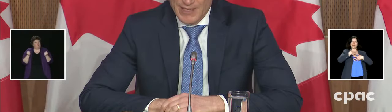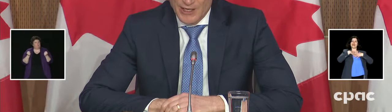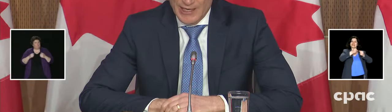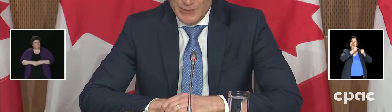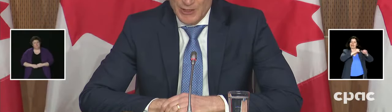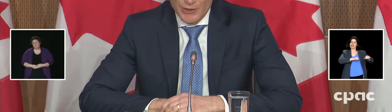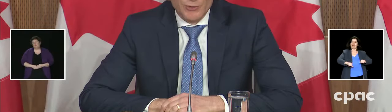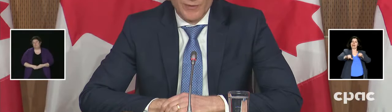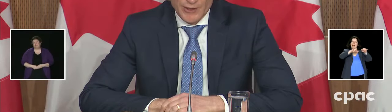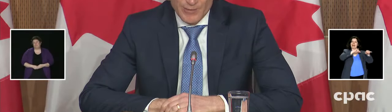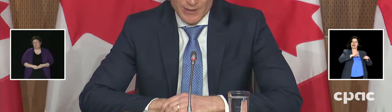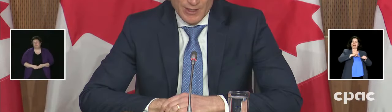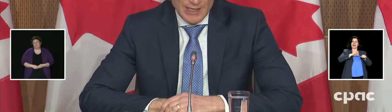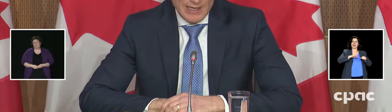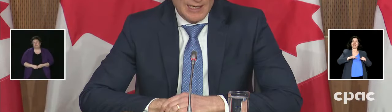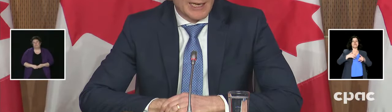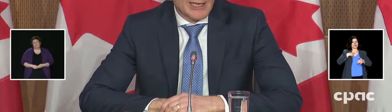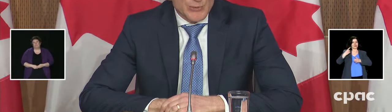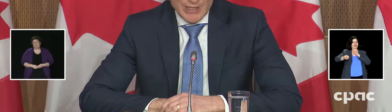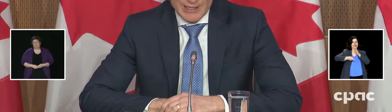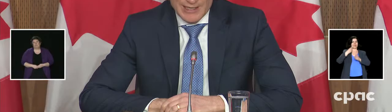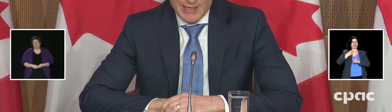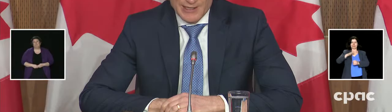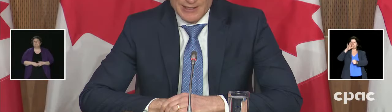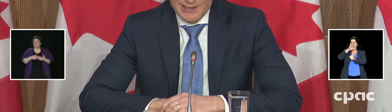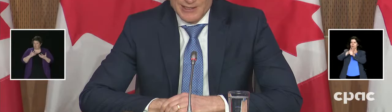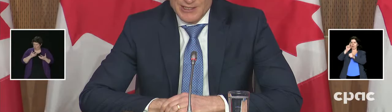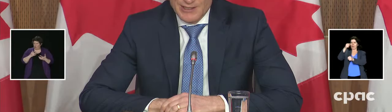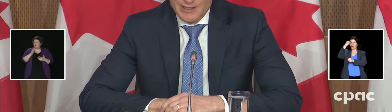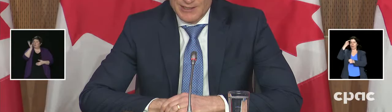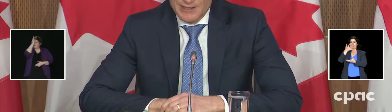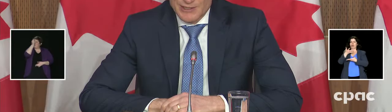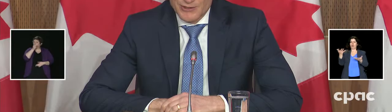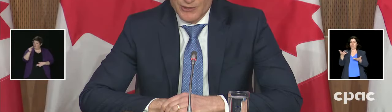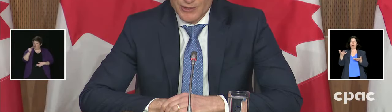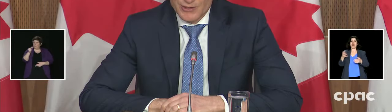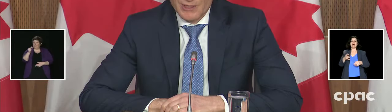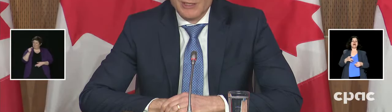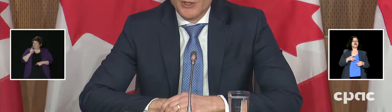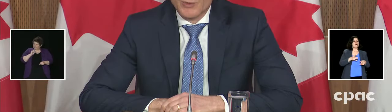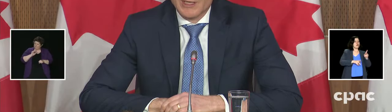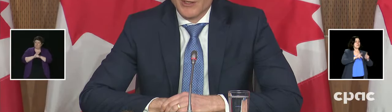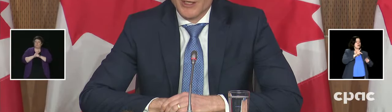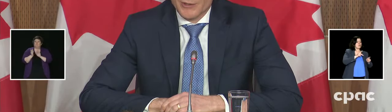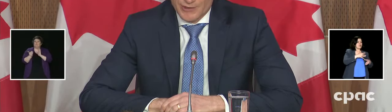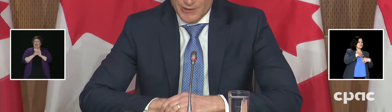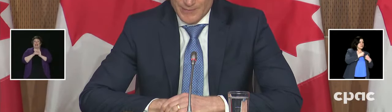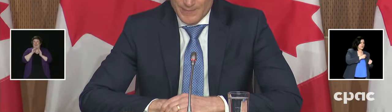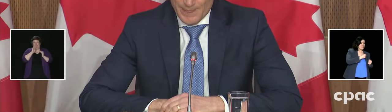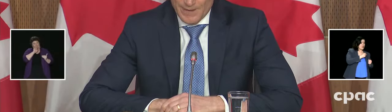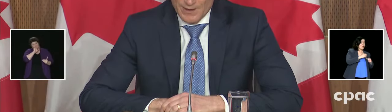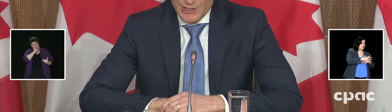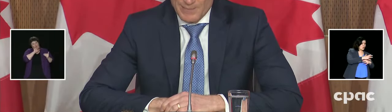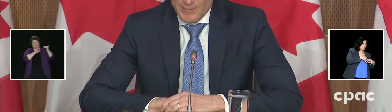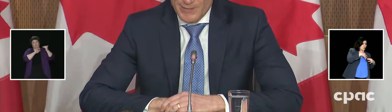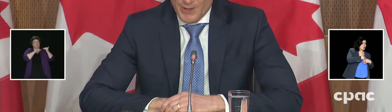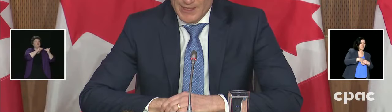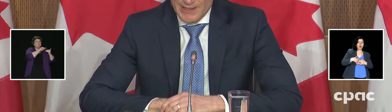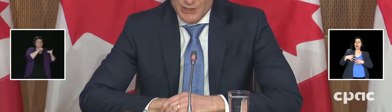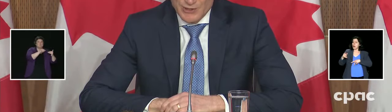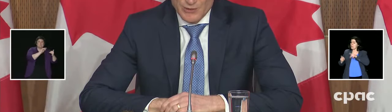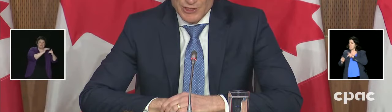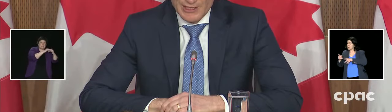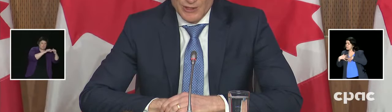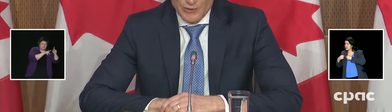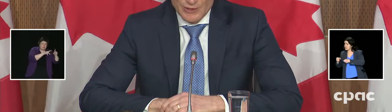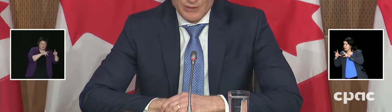reaffirming the commitment of our government to reduce the gap between the health care system and the non-Atochtones. Each member of the